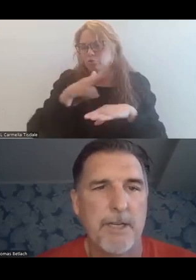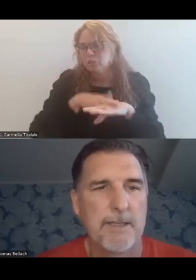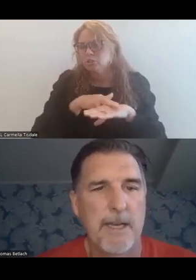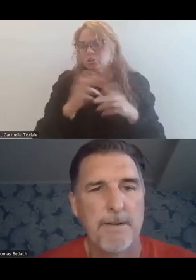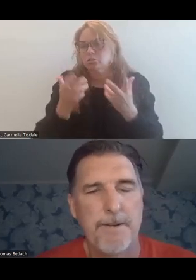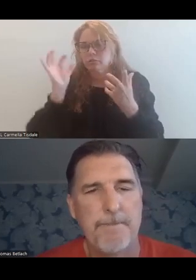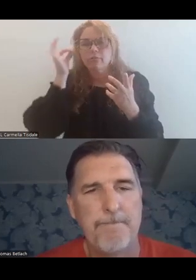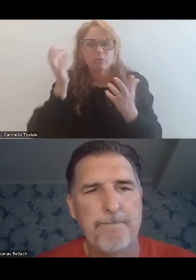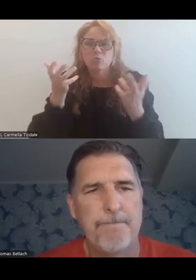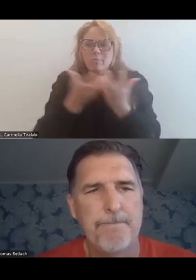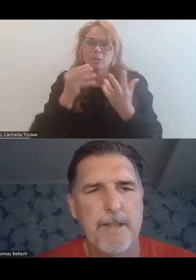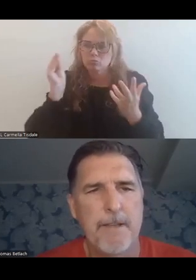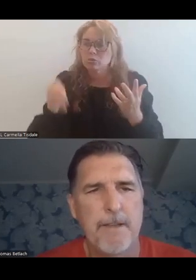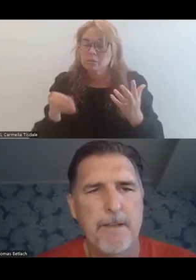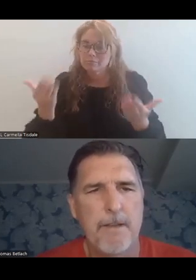percentage. Next slide.